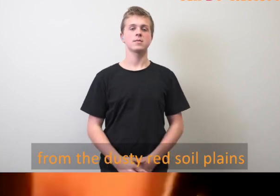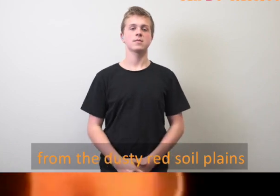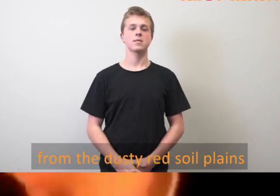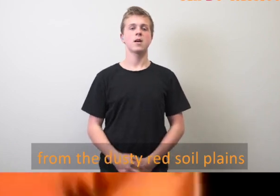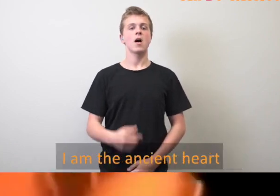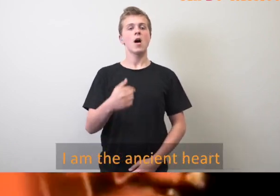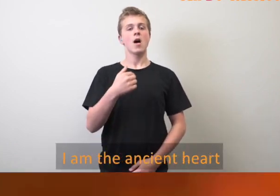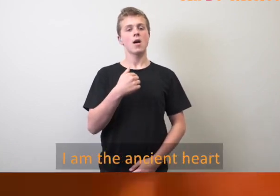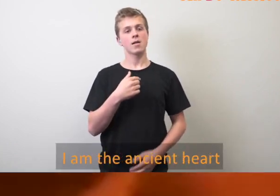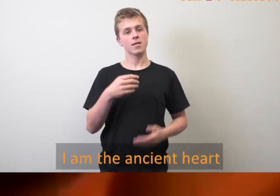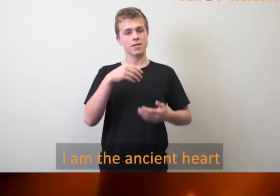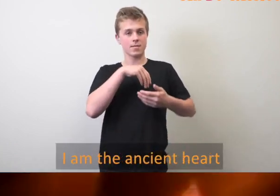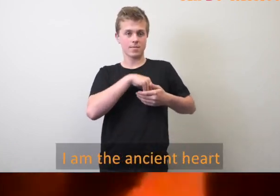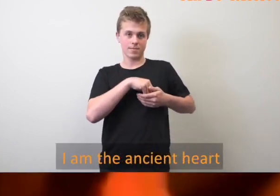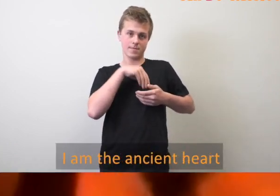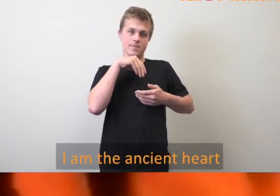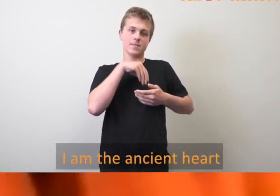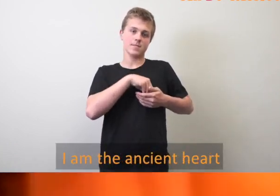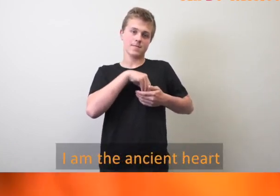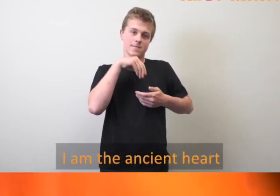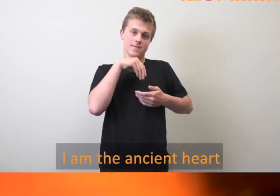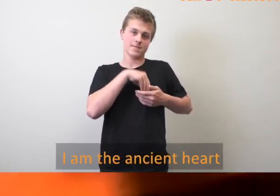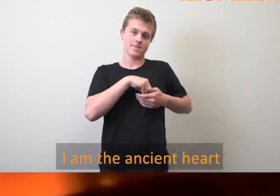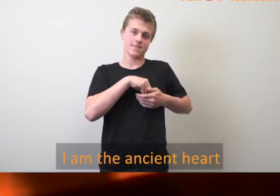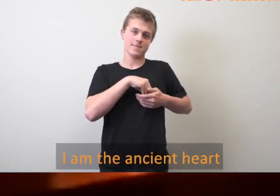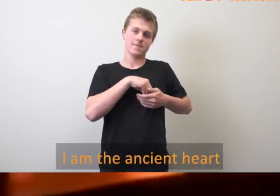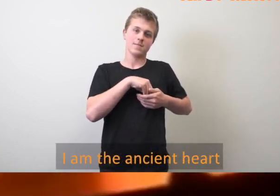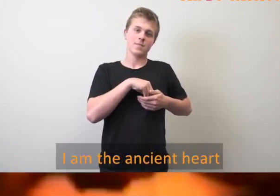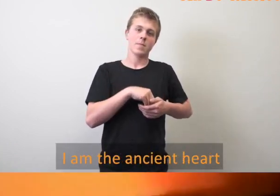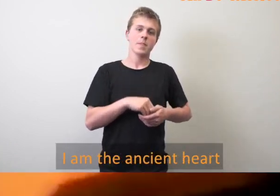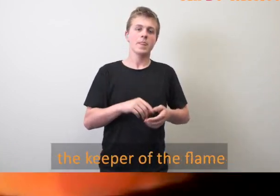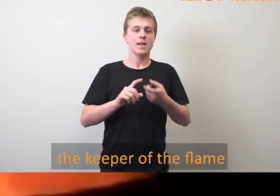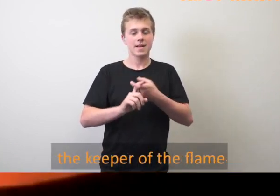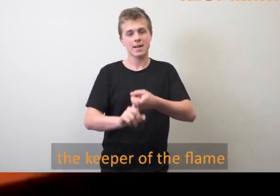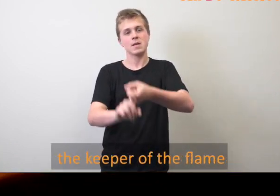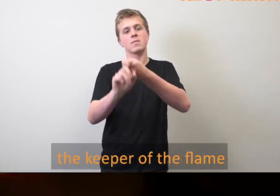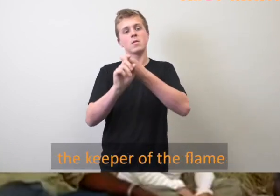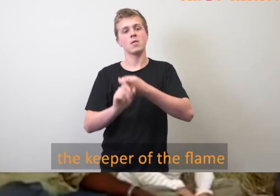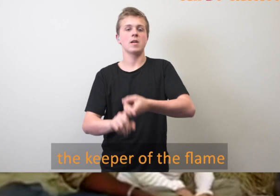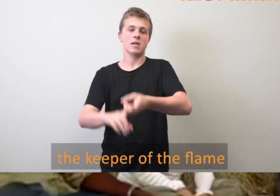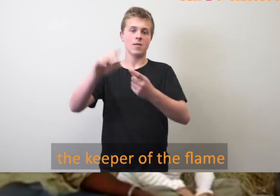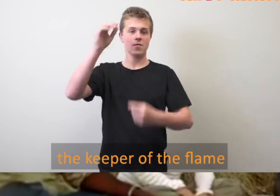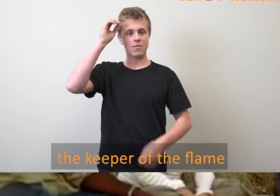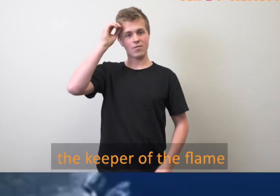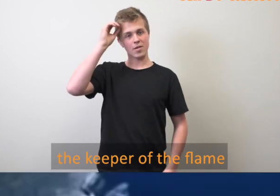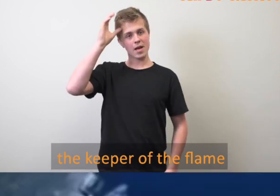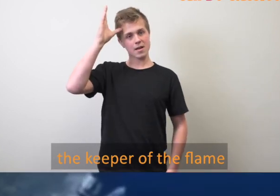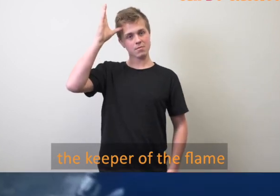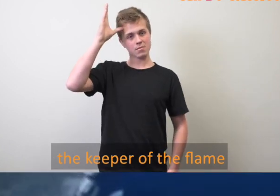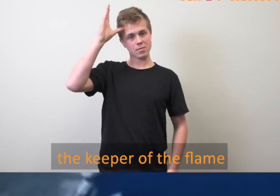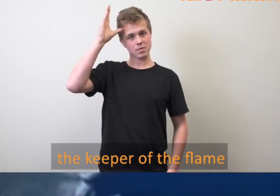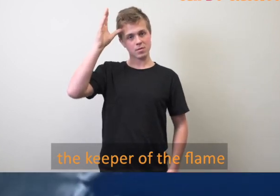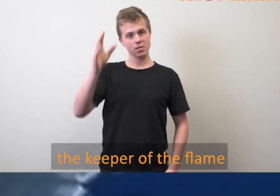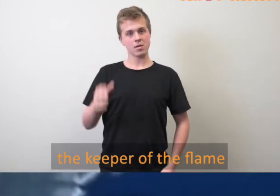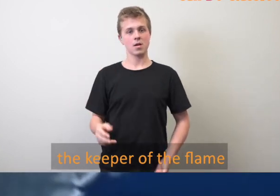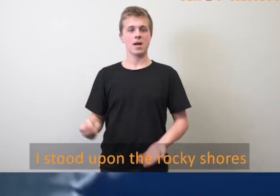I am the ancient heart, the keeper of the flame,